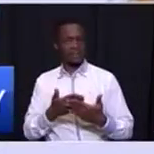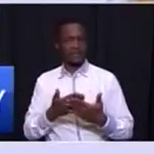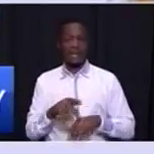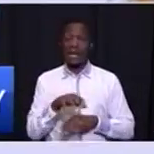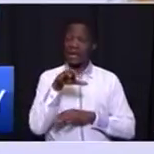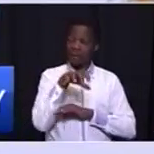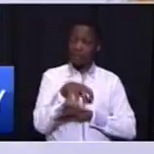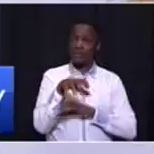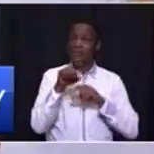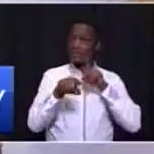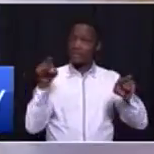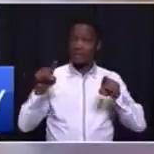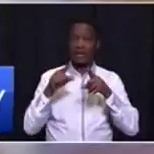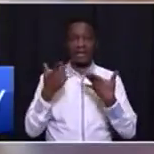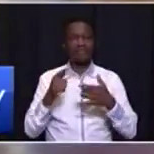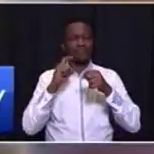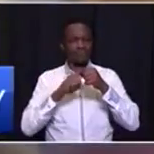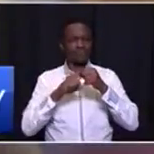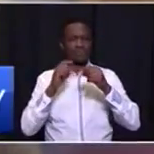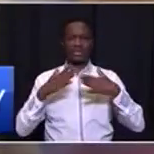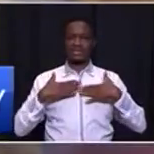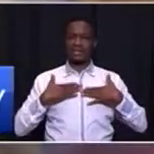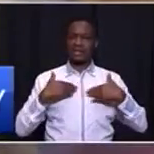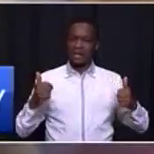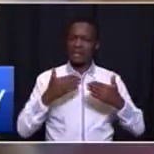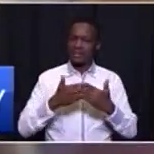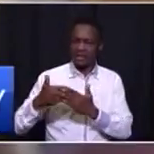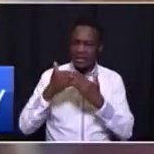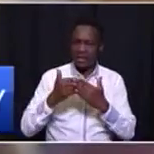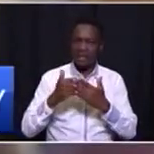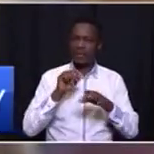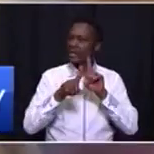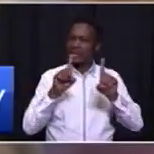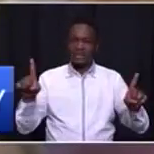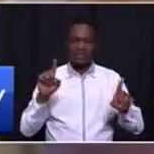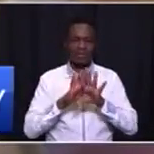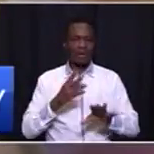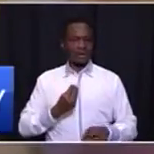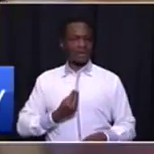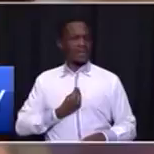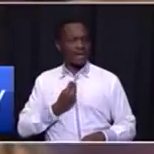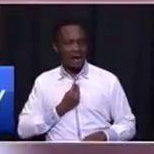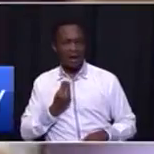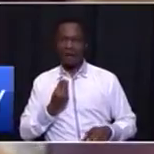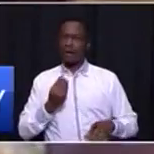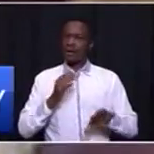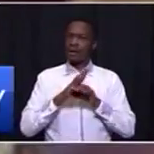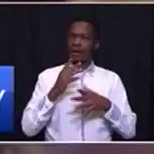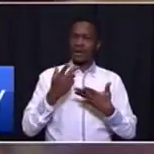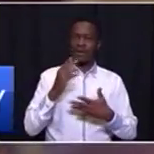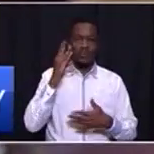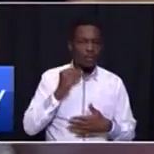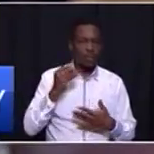has access to quality health care, where everyone, young and old, has access to the kind of